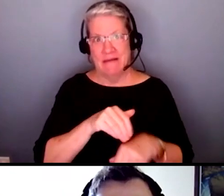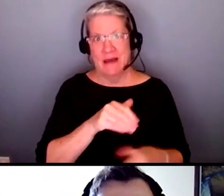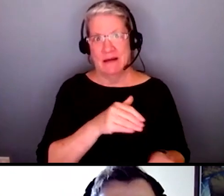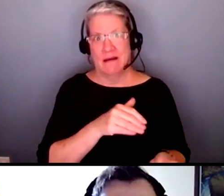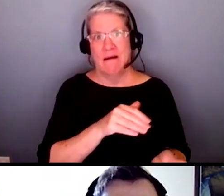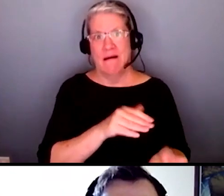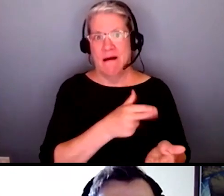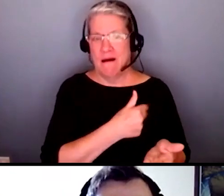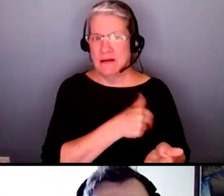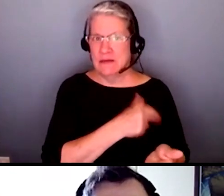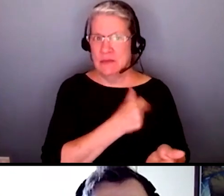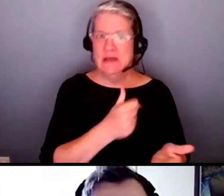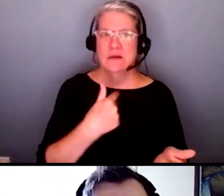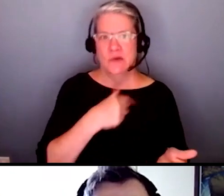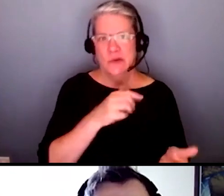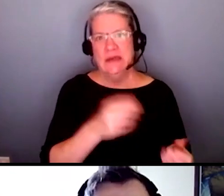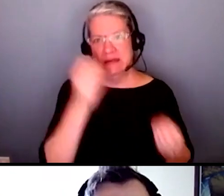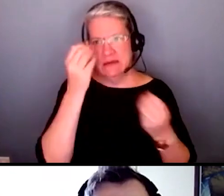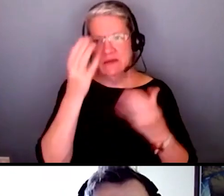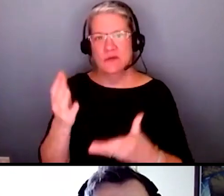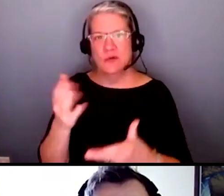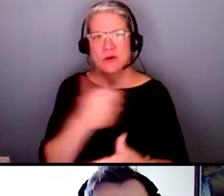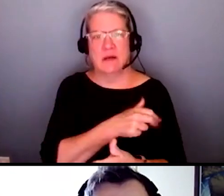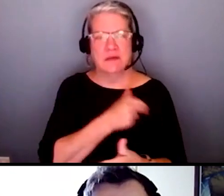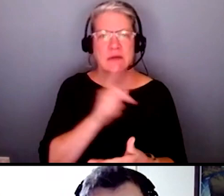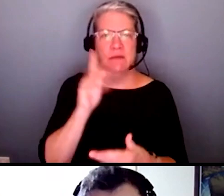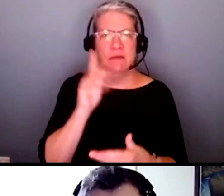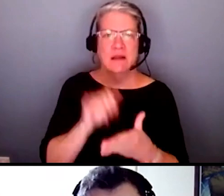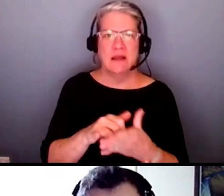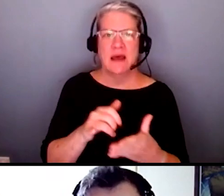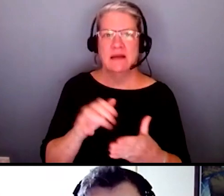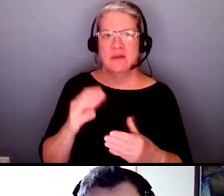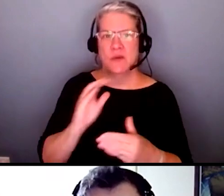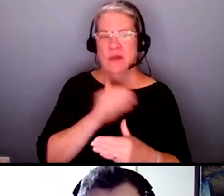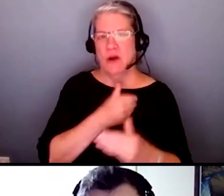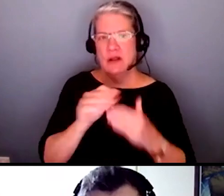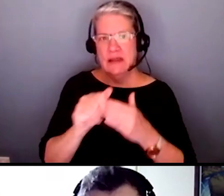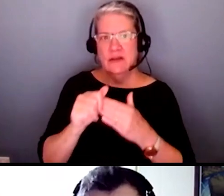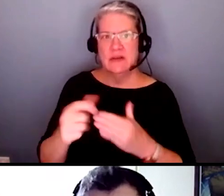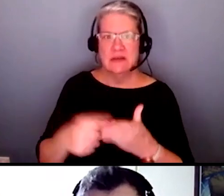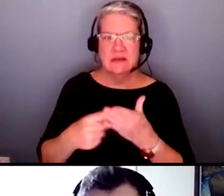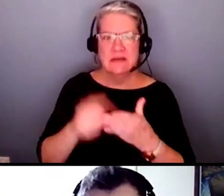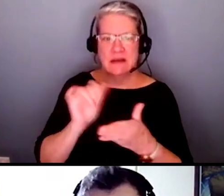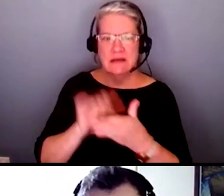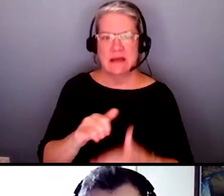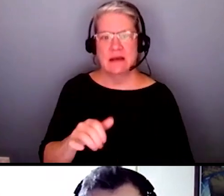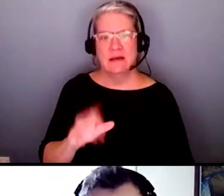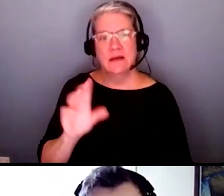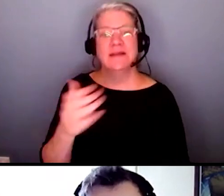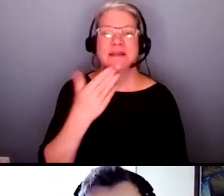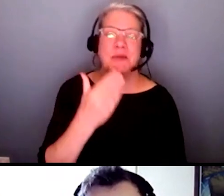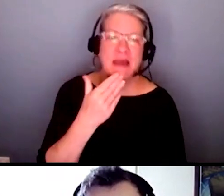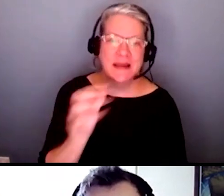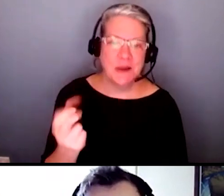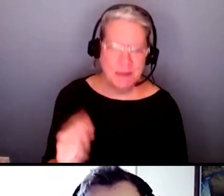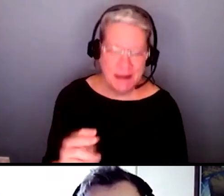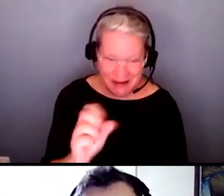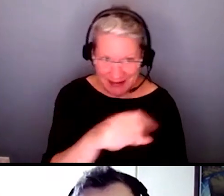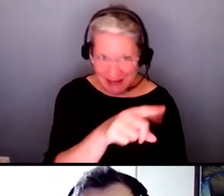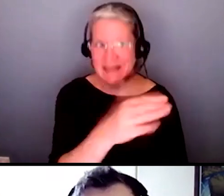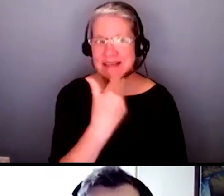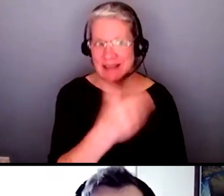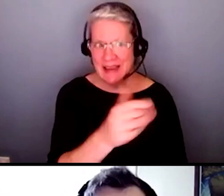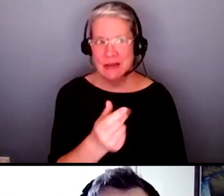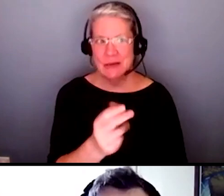you know can take back to our leadership team and we can discuss um opportunities there so ben thank you just i want to